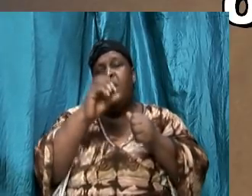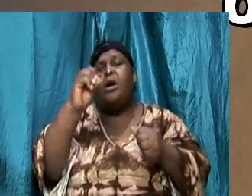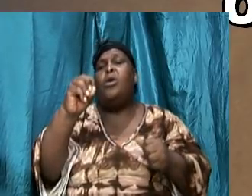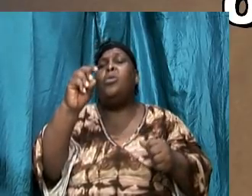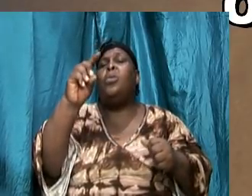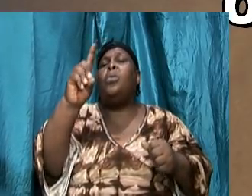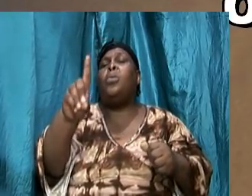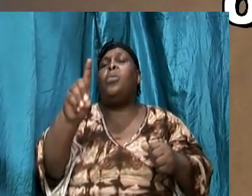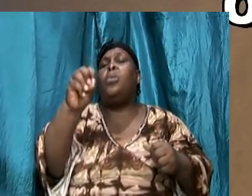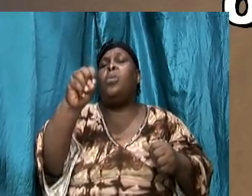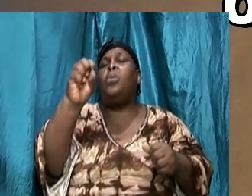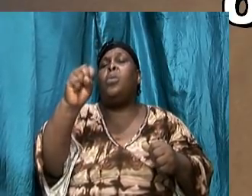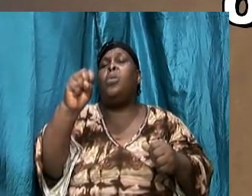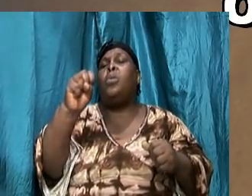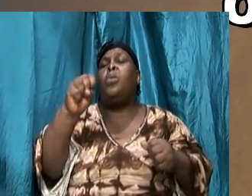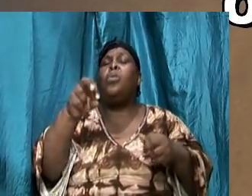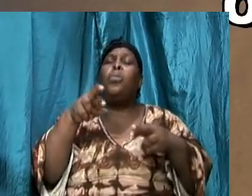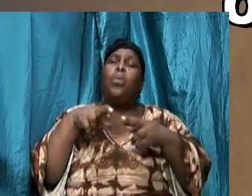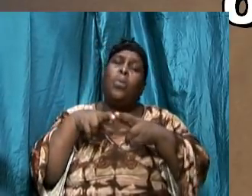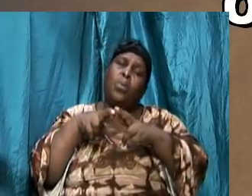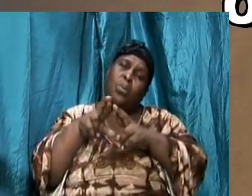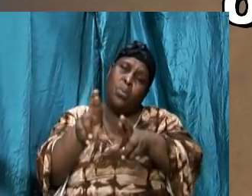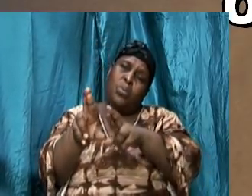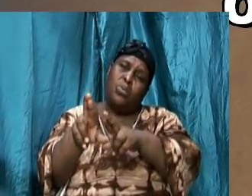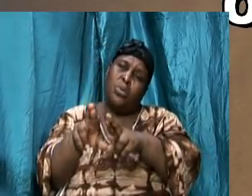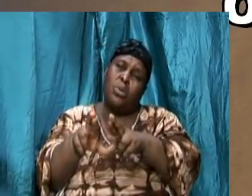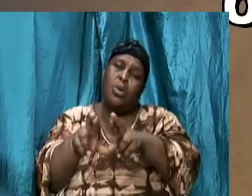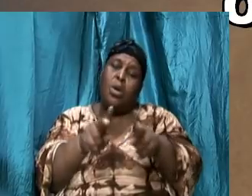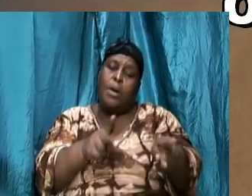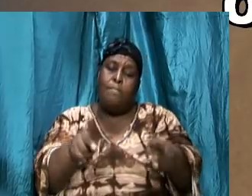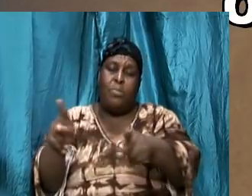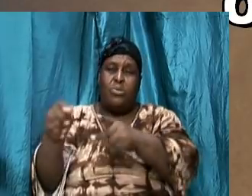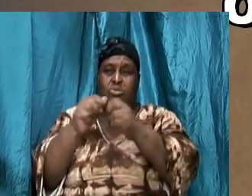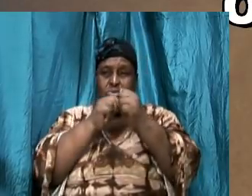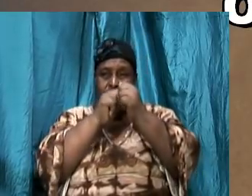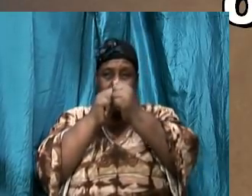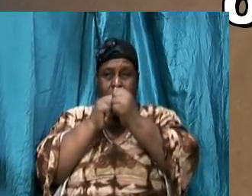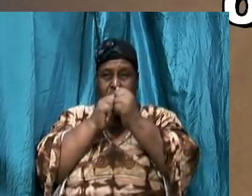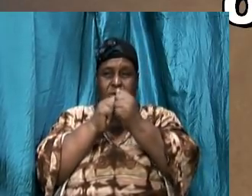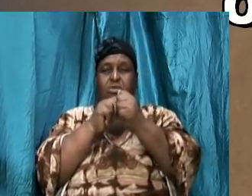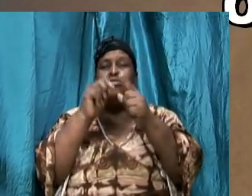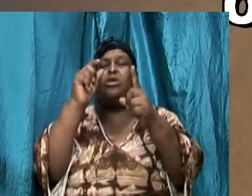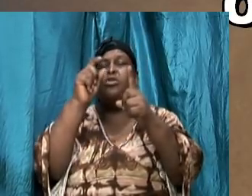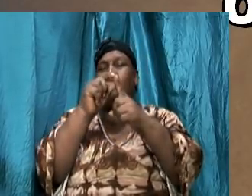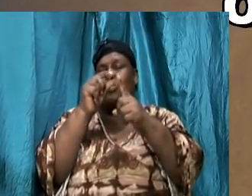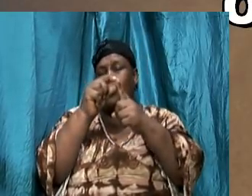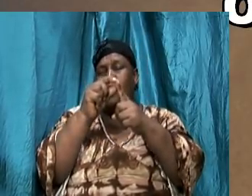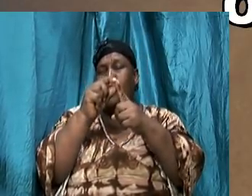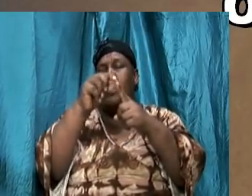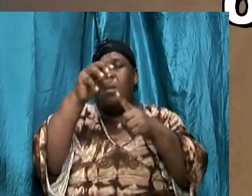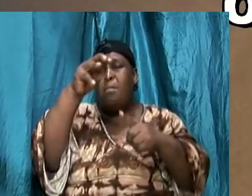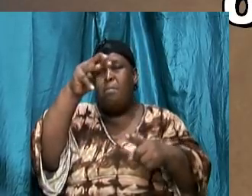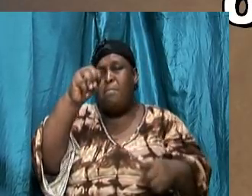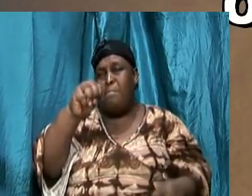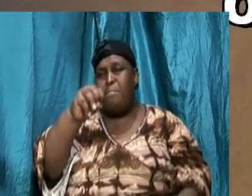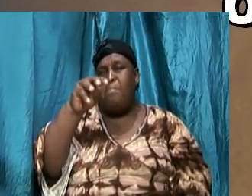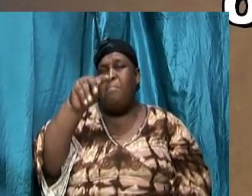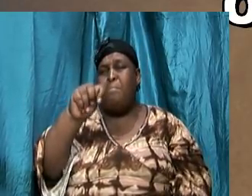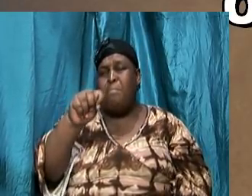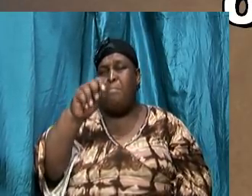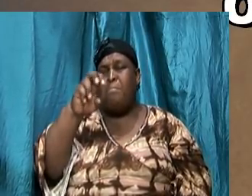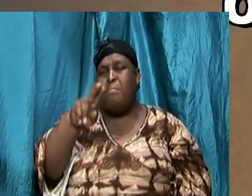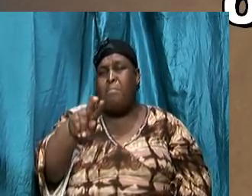a road. So that when we put them together to get the word methodos or methodos,